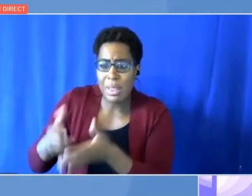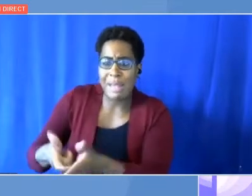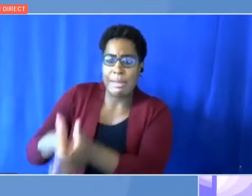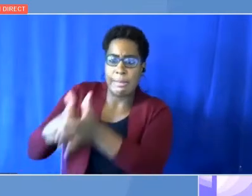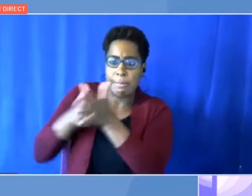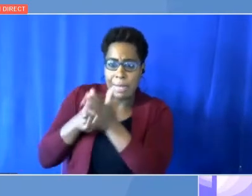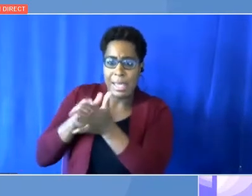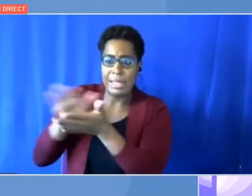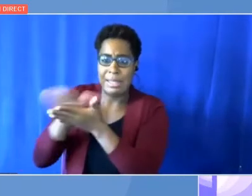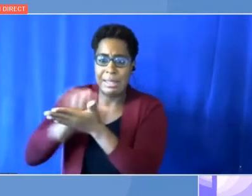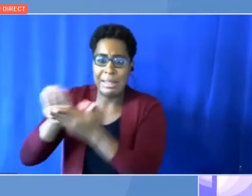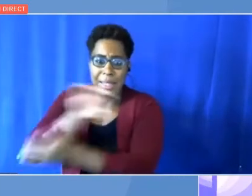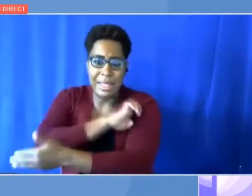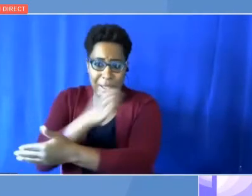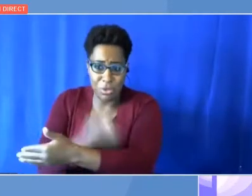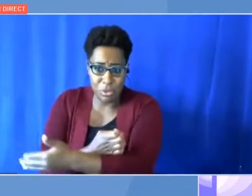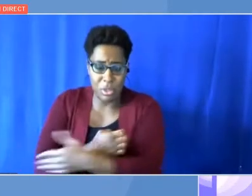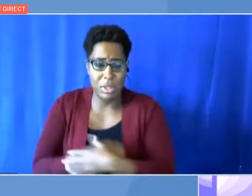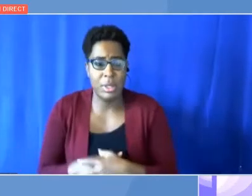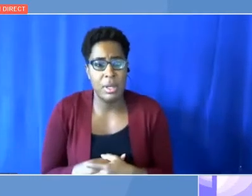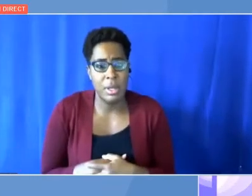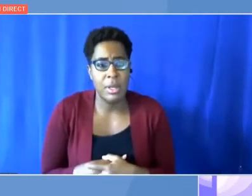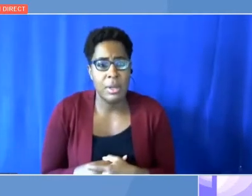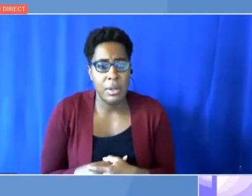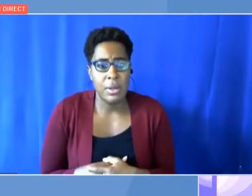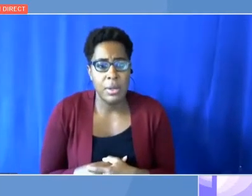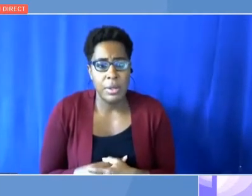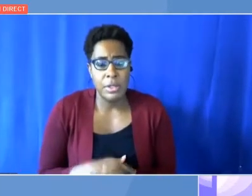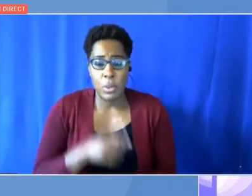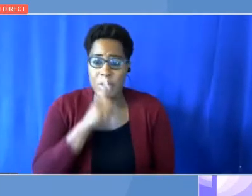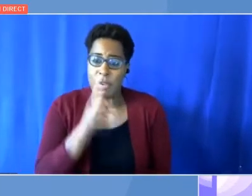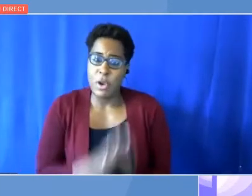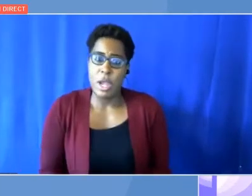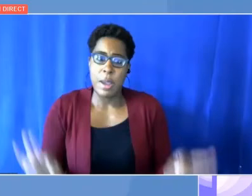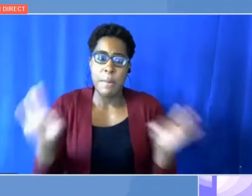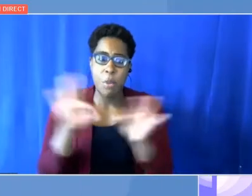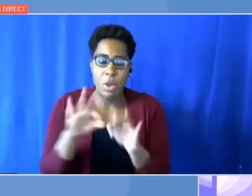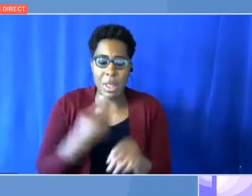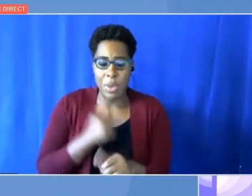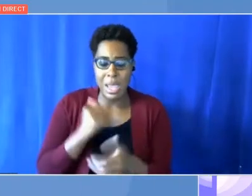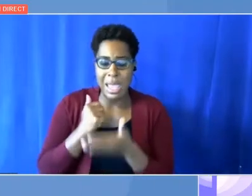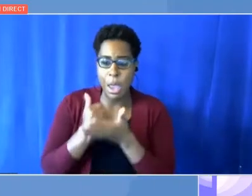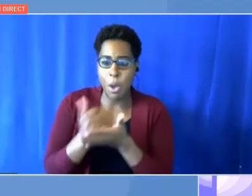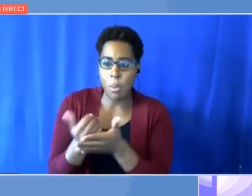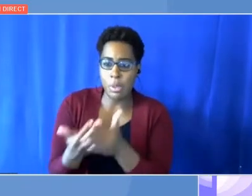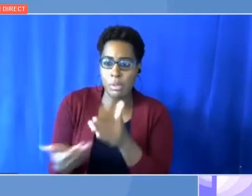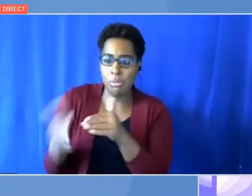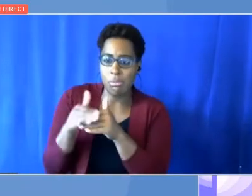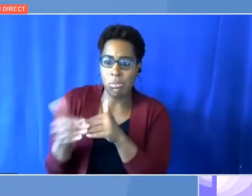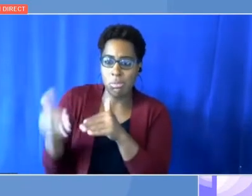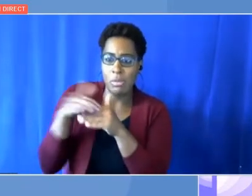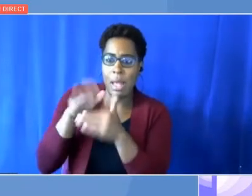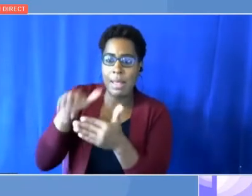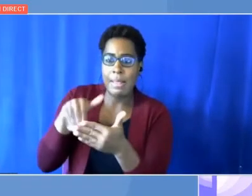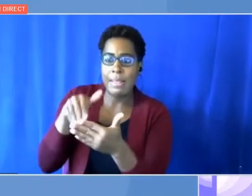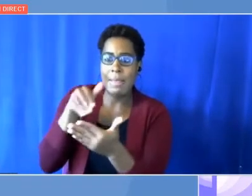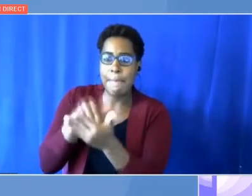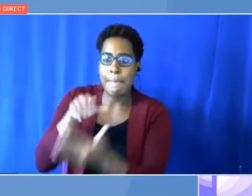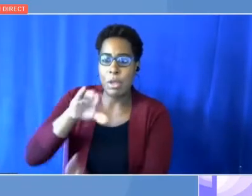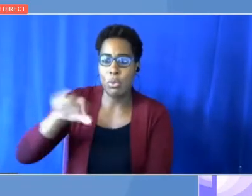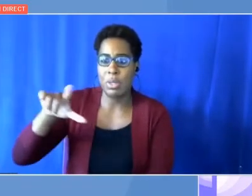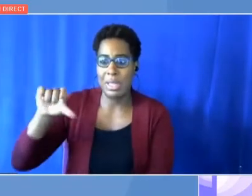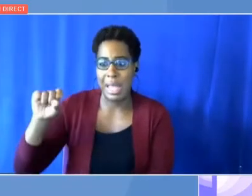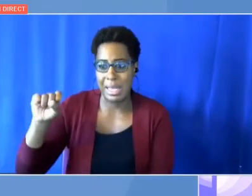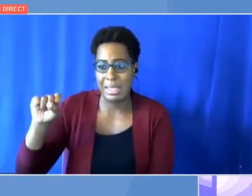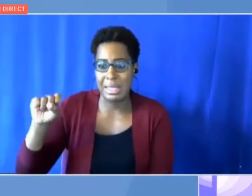So, is very important that we work on building the middle class of this continent. If not, we are working on the mitigation